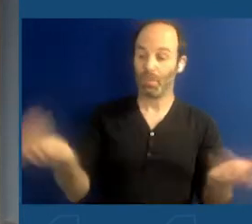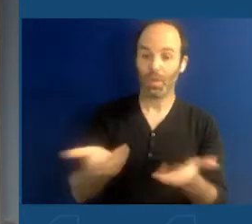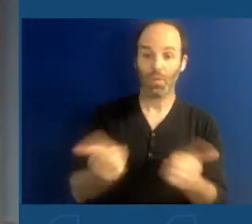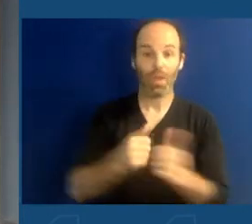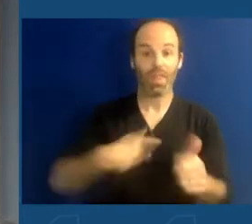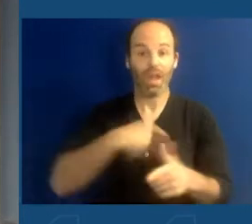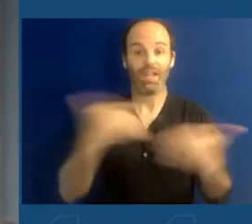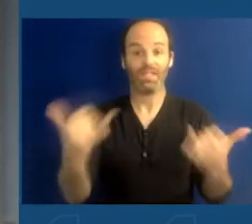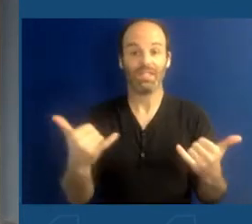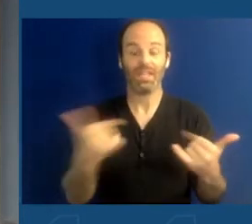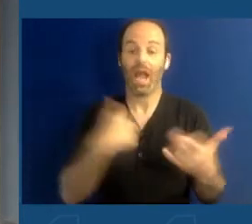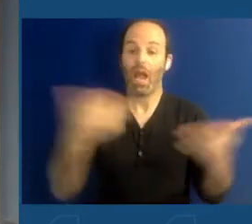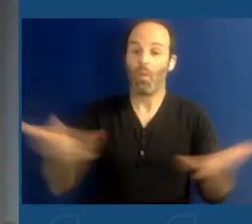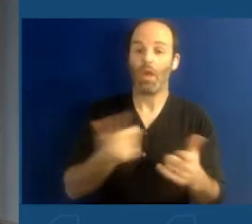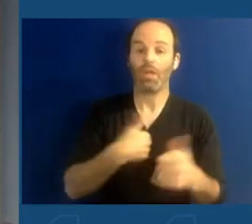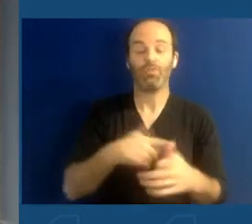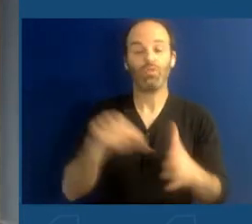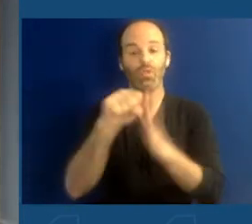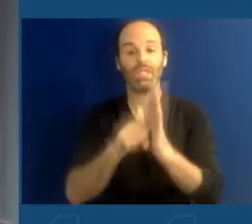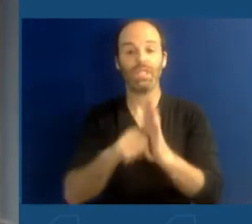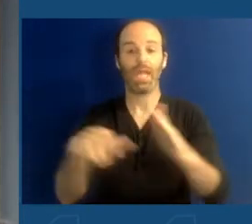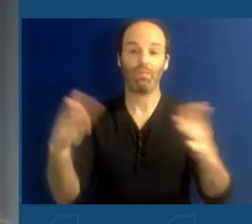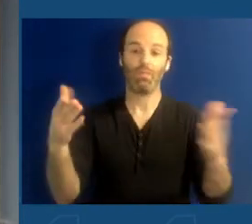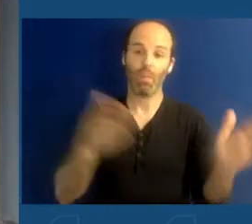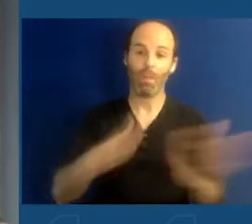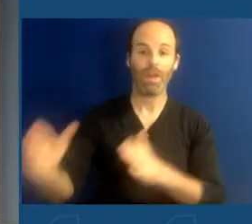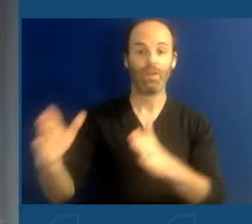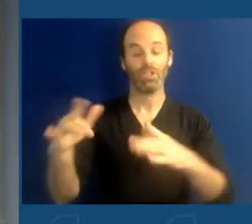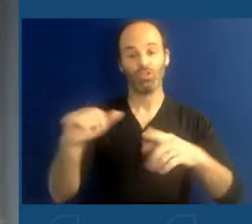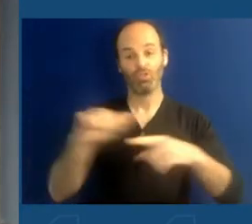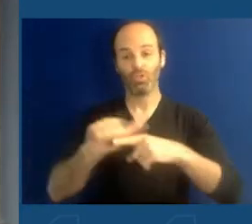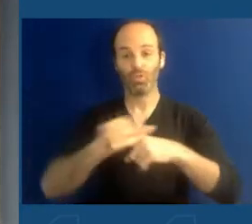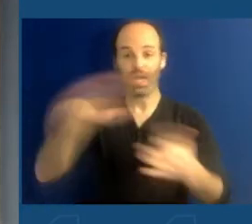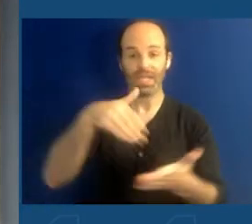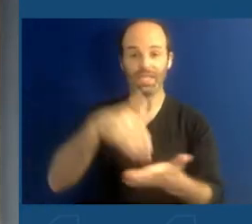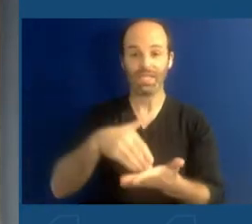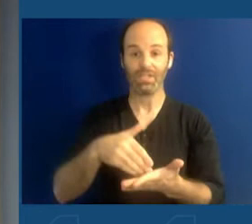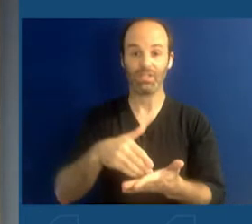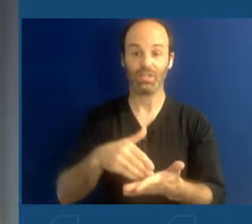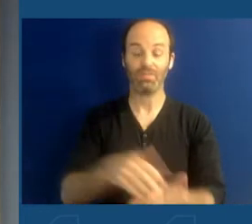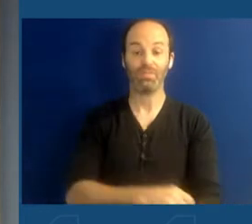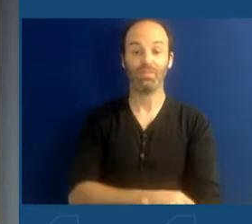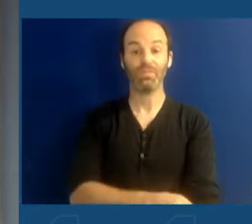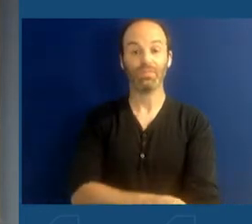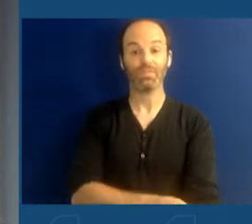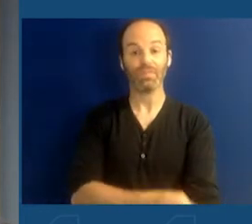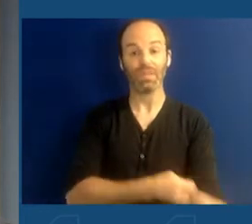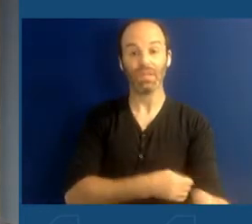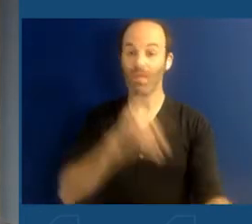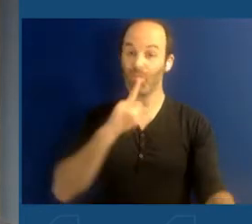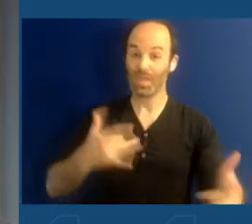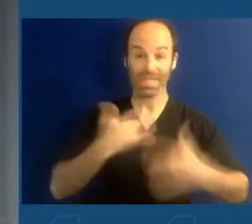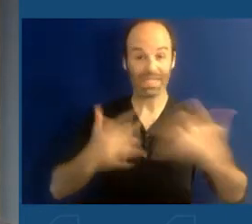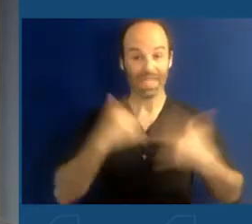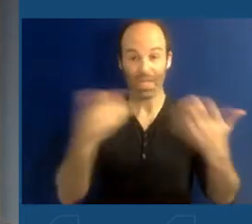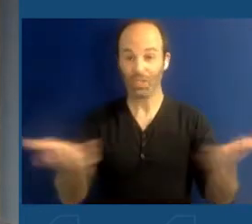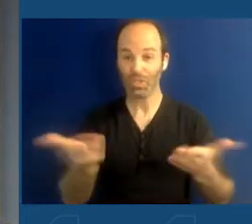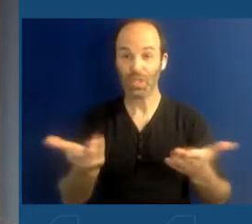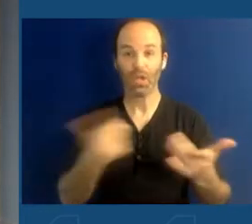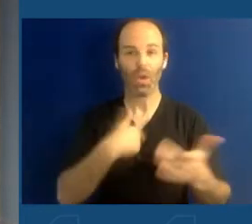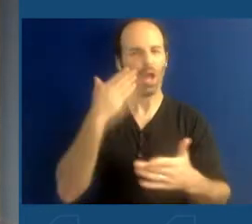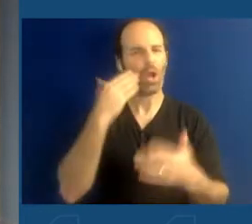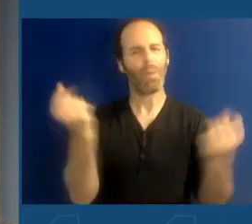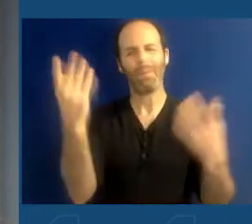the State Preparedness Training Center. I am so excited that you're here. I know many of you are very familiar with this really